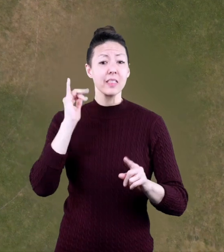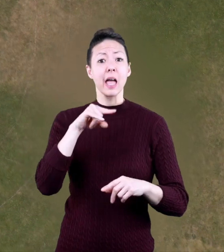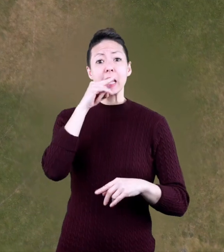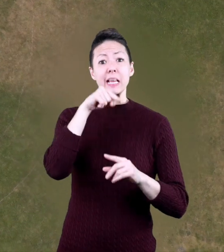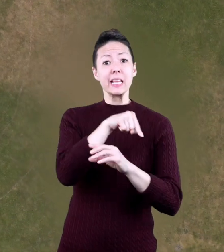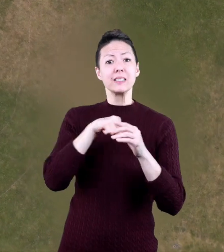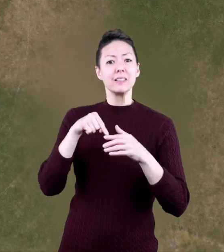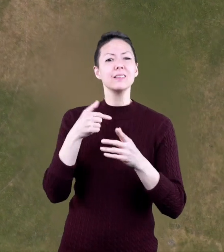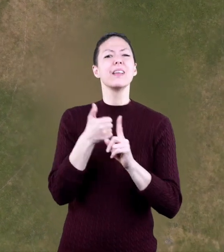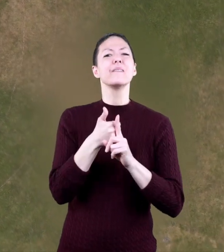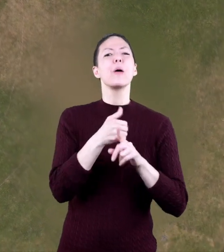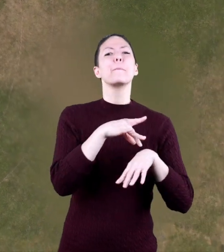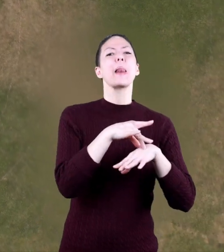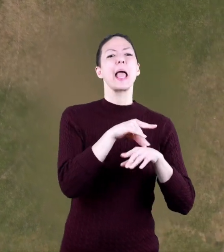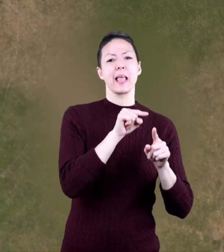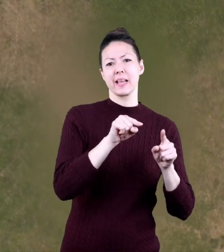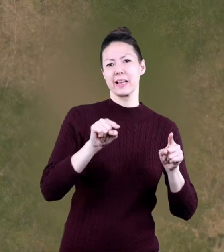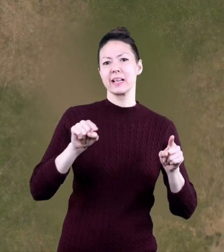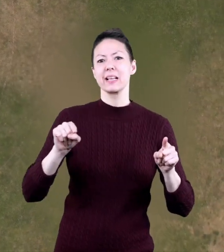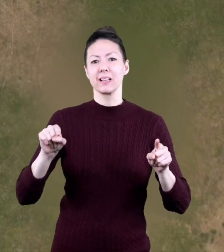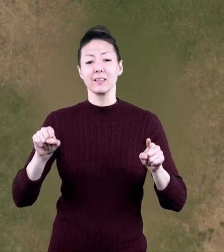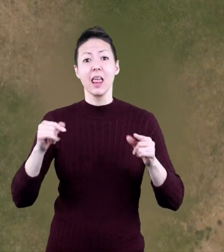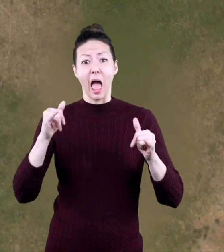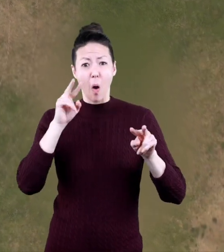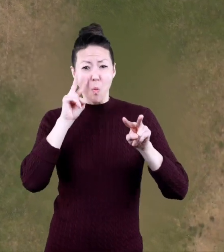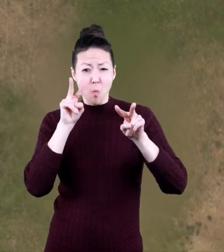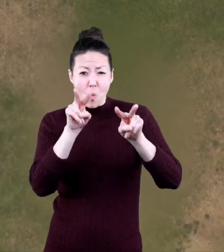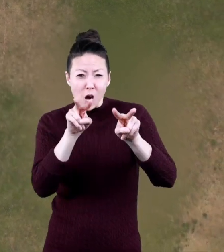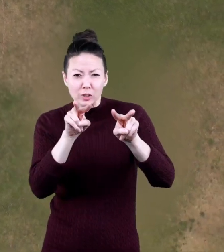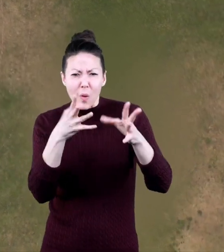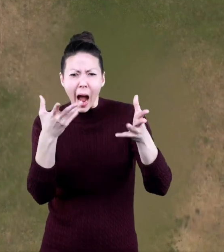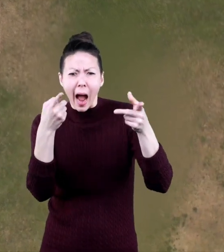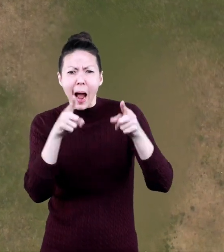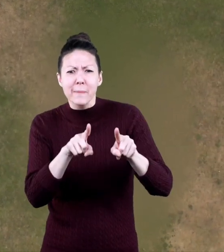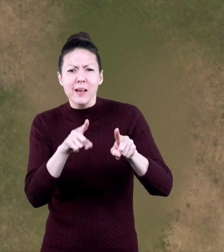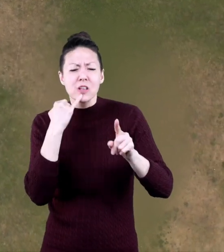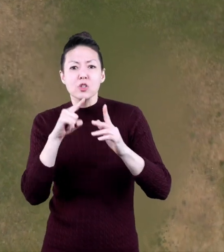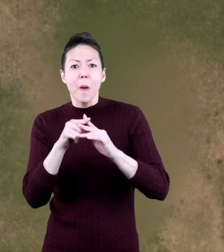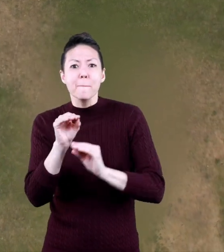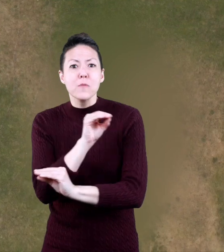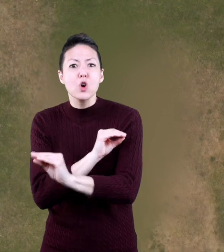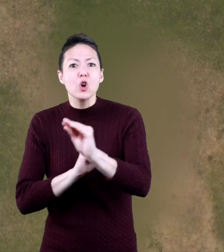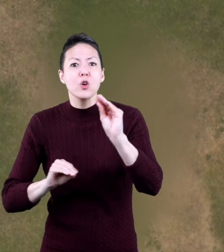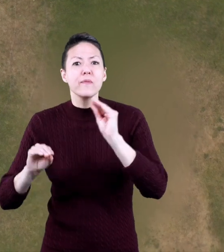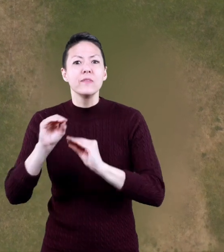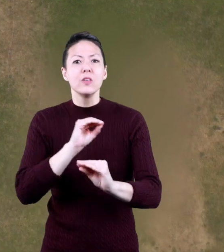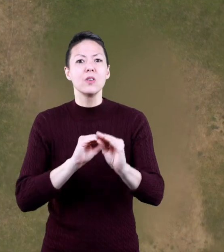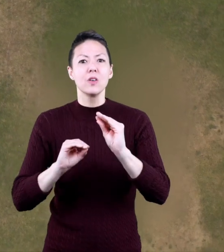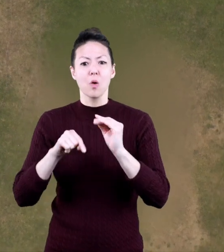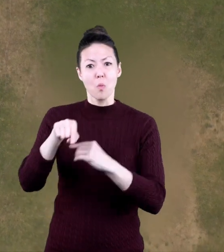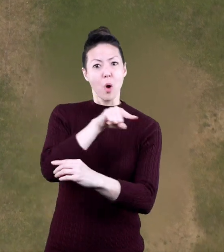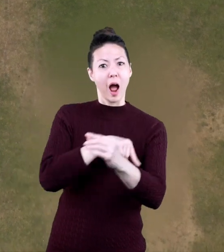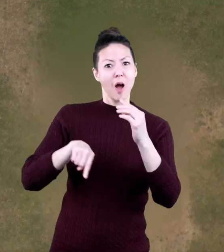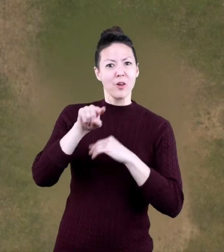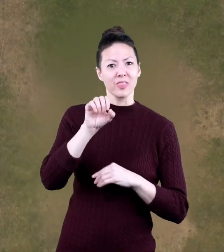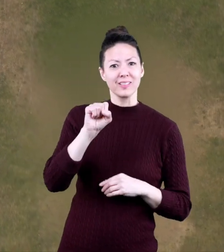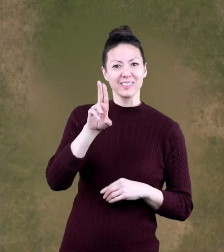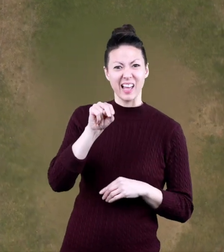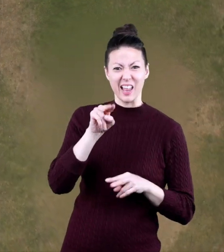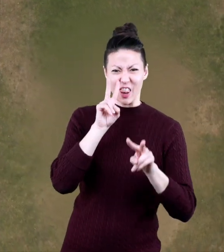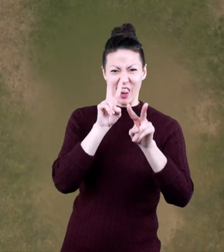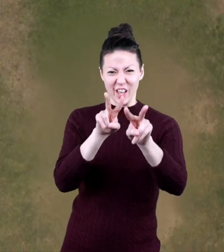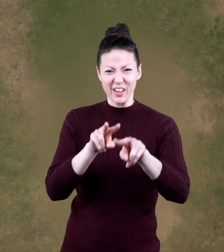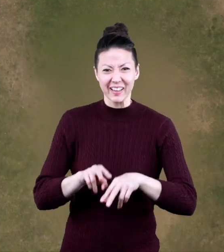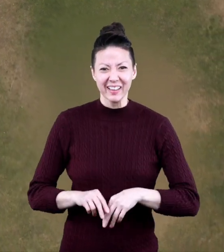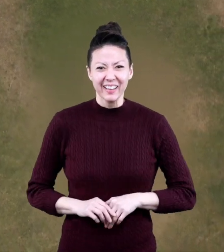And the kids represent each of the planets. Now watch what happens when they start to move or revolve around the